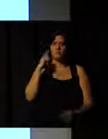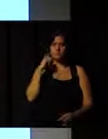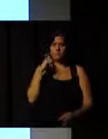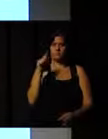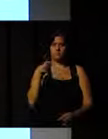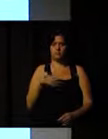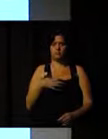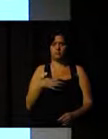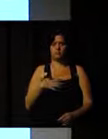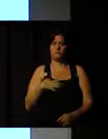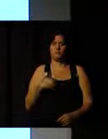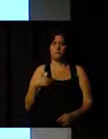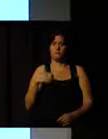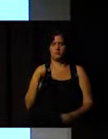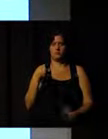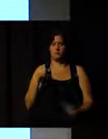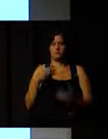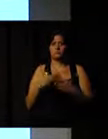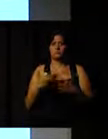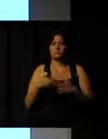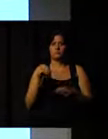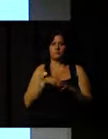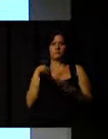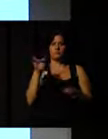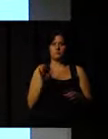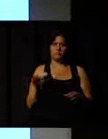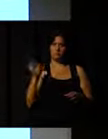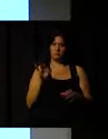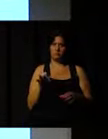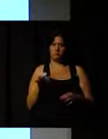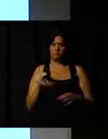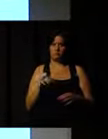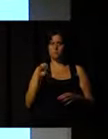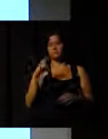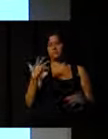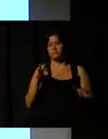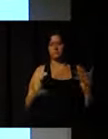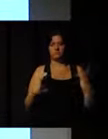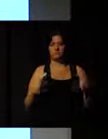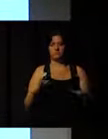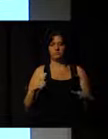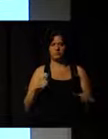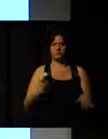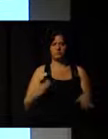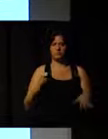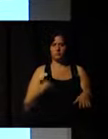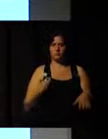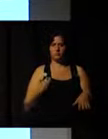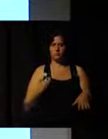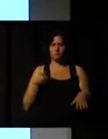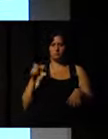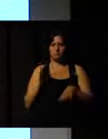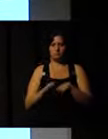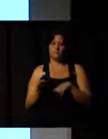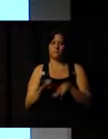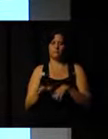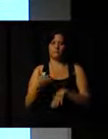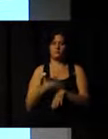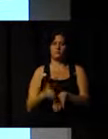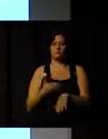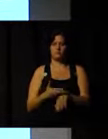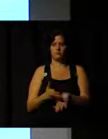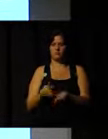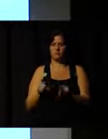I can be a student at the university, or perhaps I'm attending a training course.